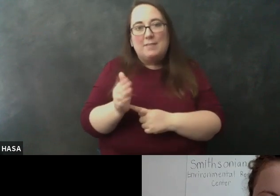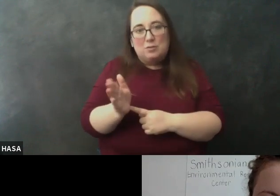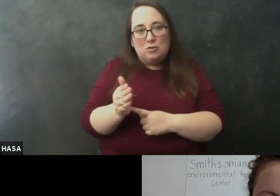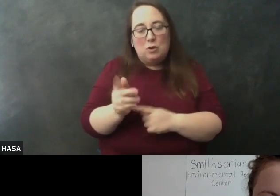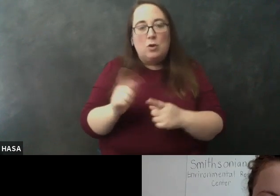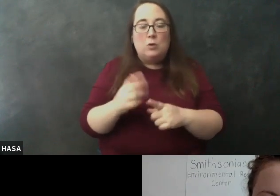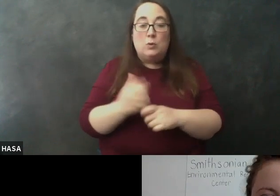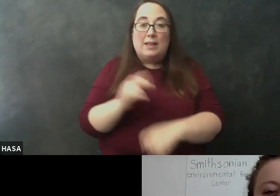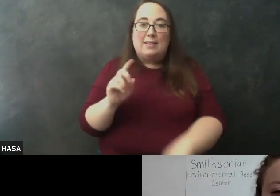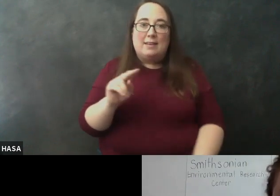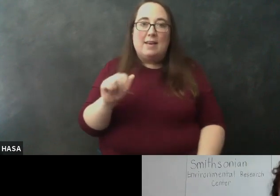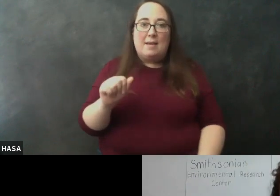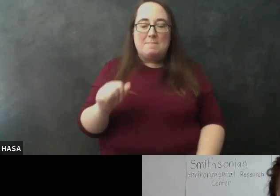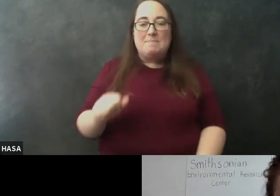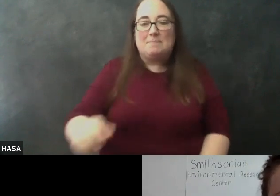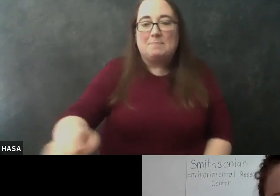get the dna out of